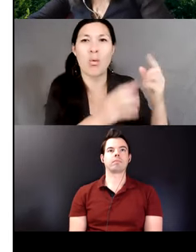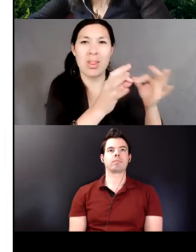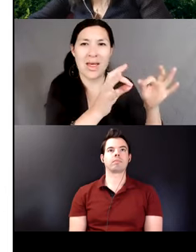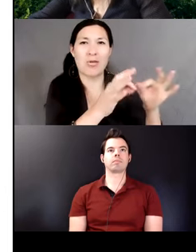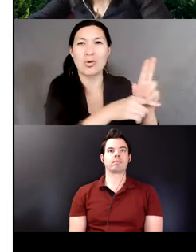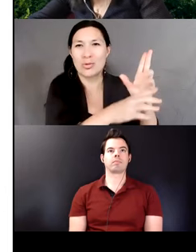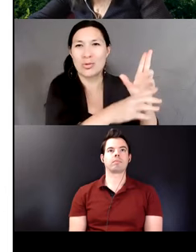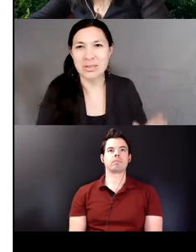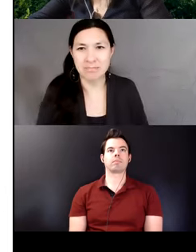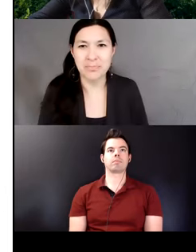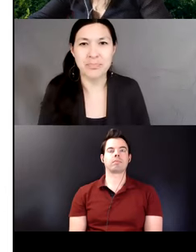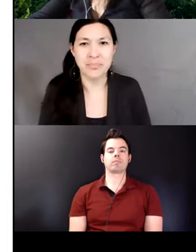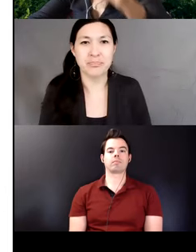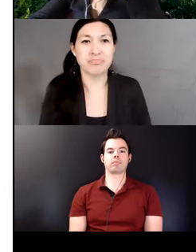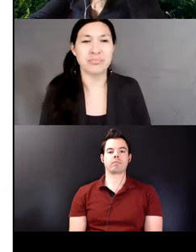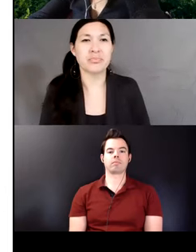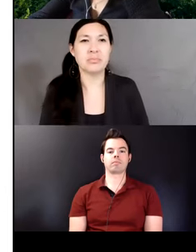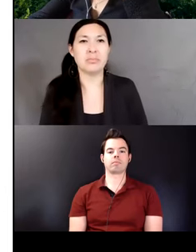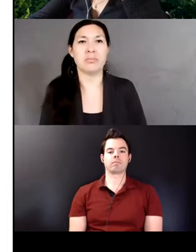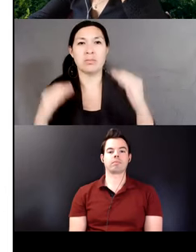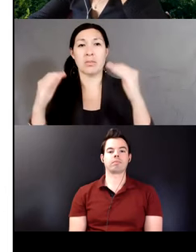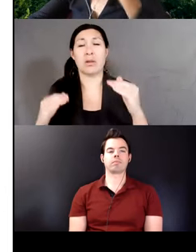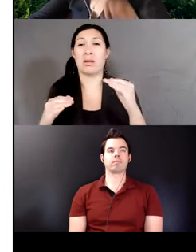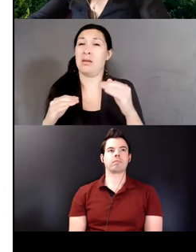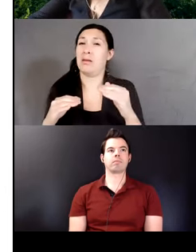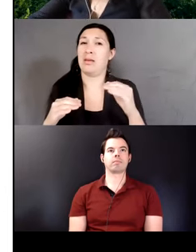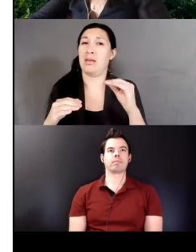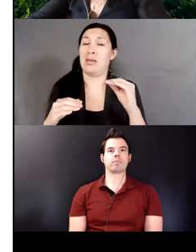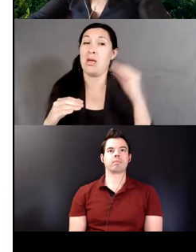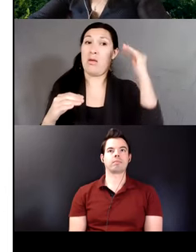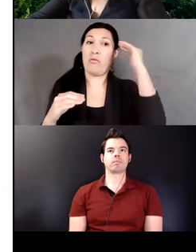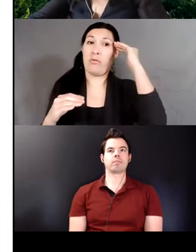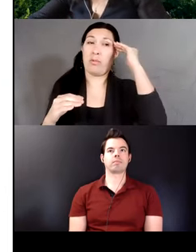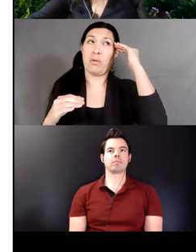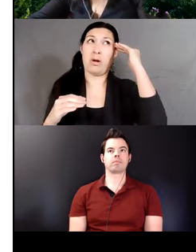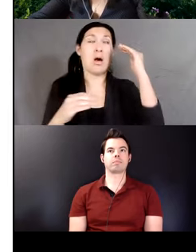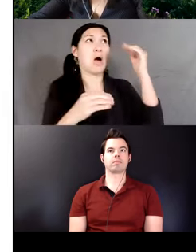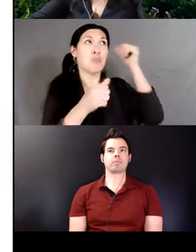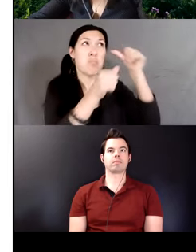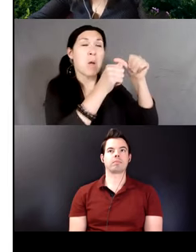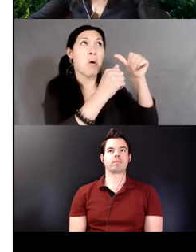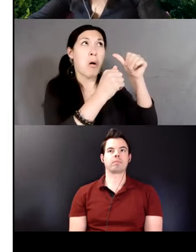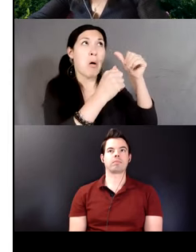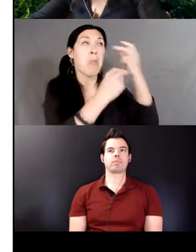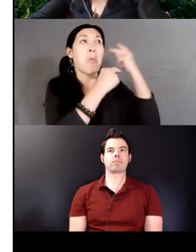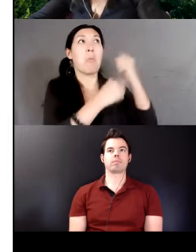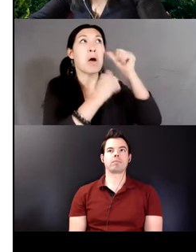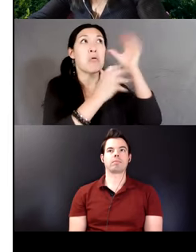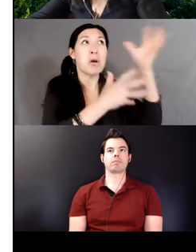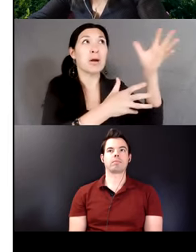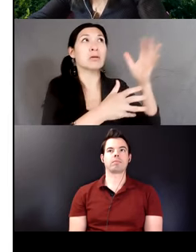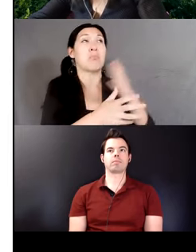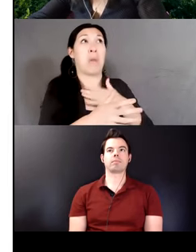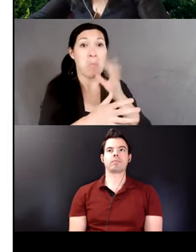Being familiar with the way my grandparents and my mother speak Quechua